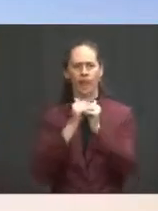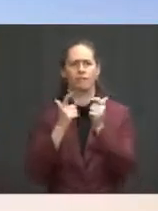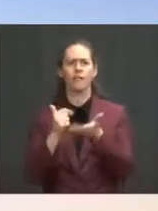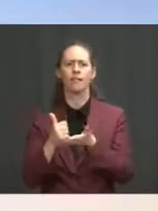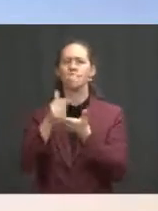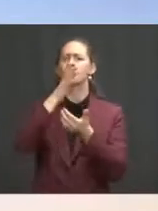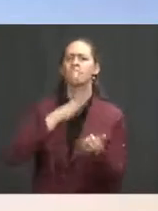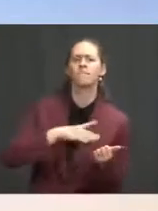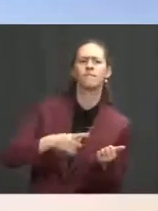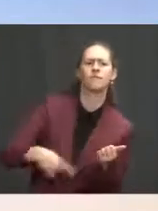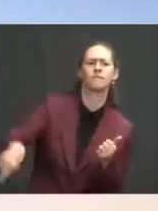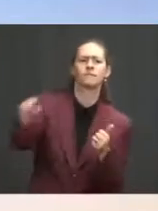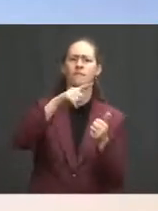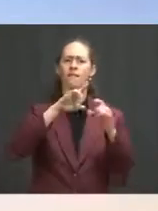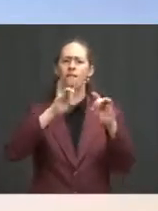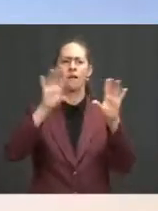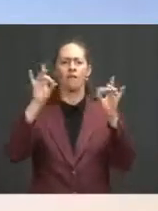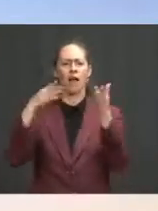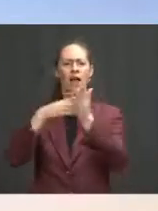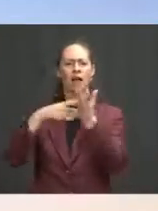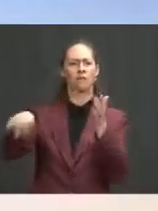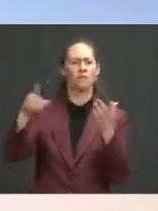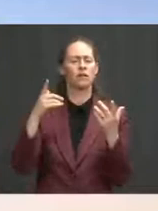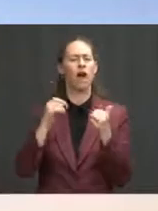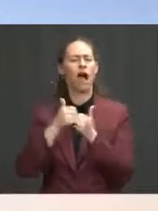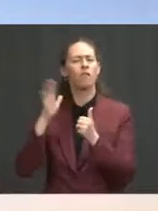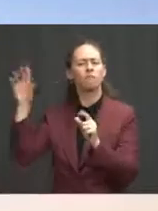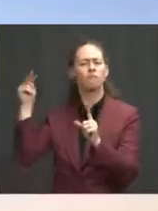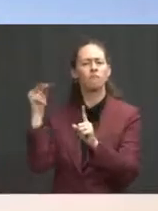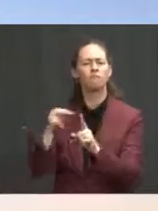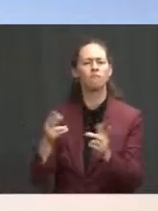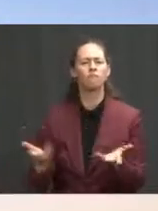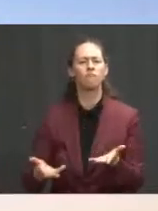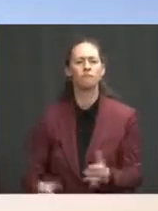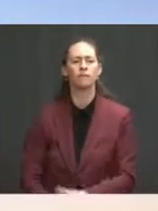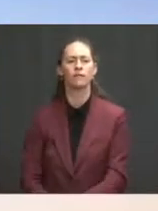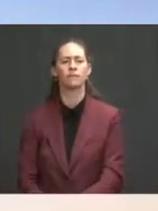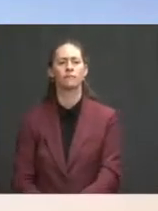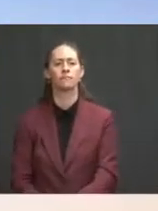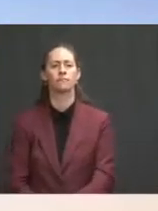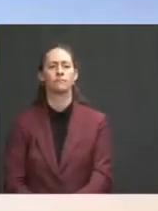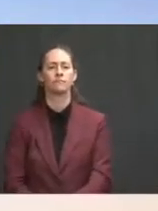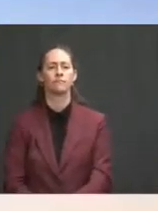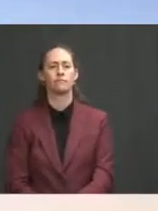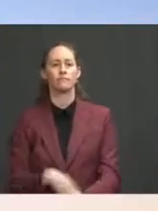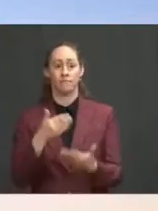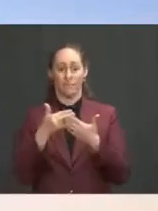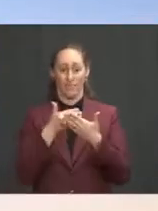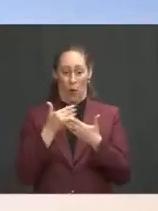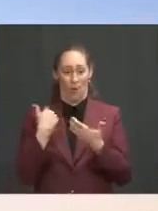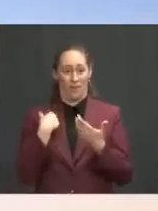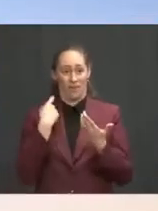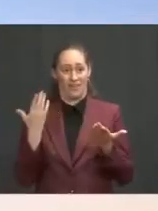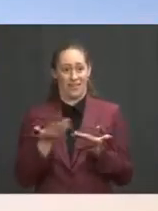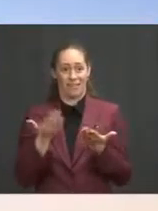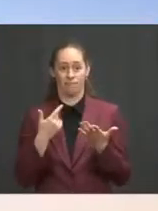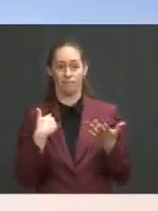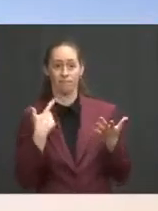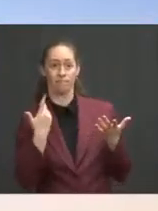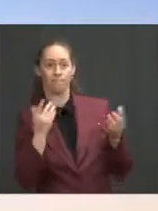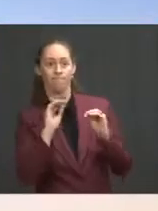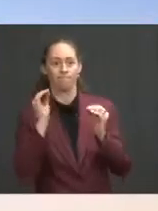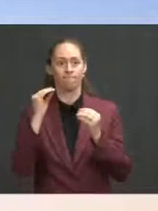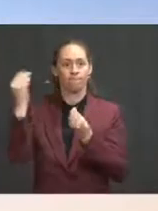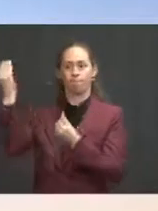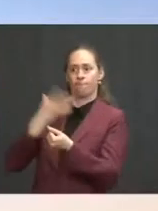House's reaction to that, first of all? Well, first, as you noted, those reports just came out shortly before I came out here. I don't have a direct response from the